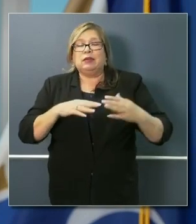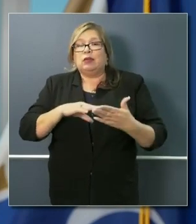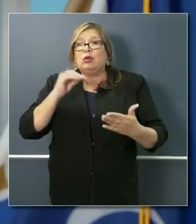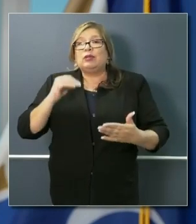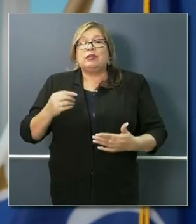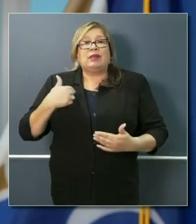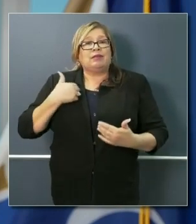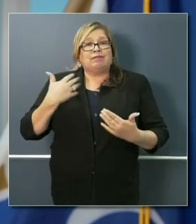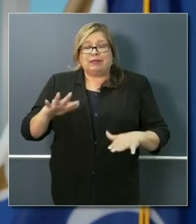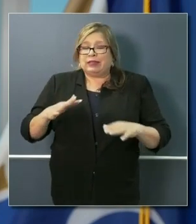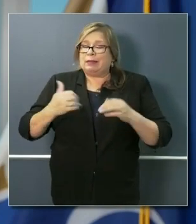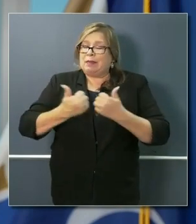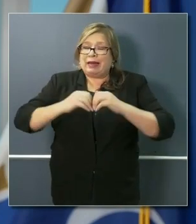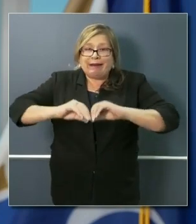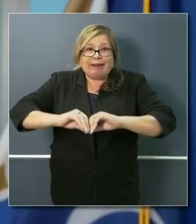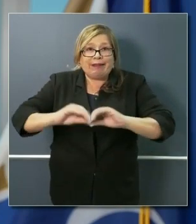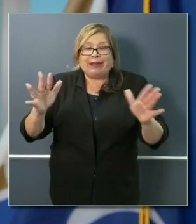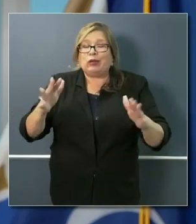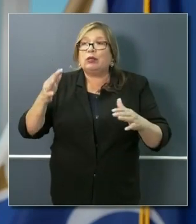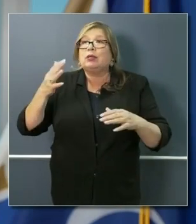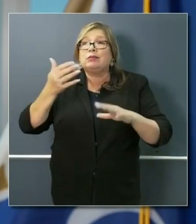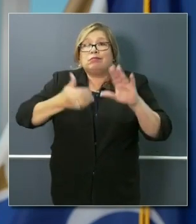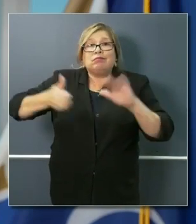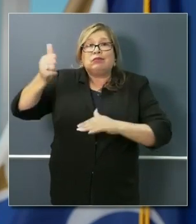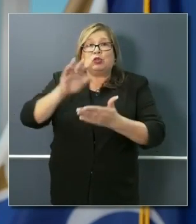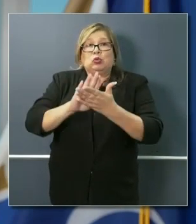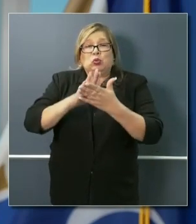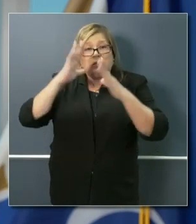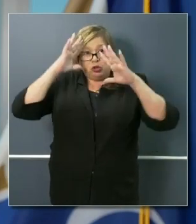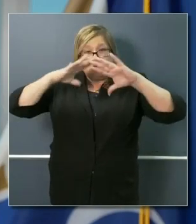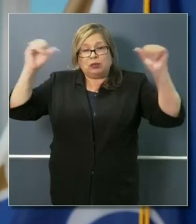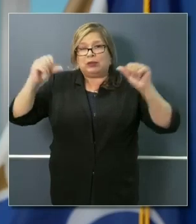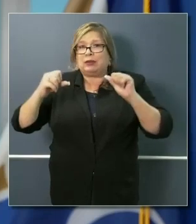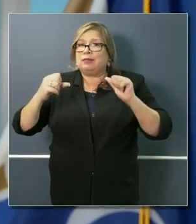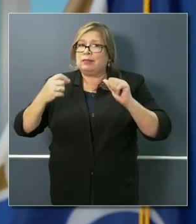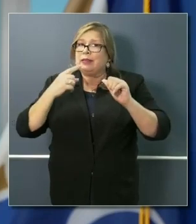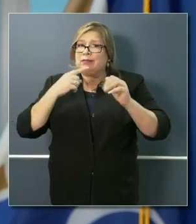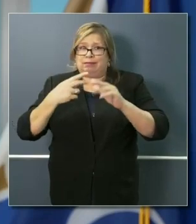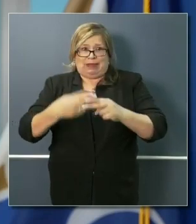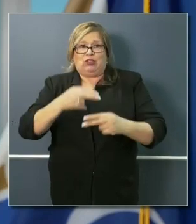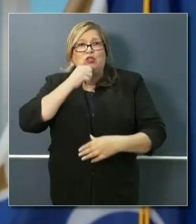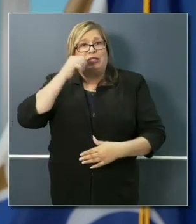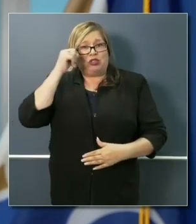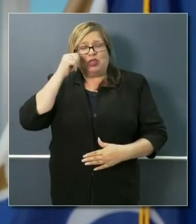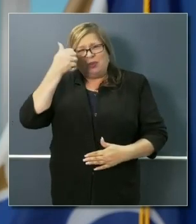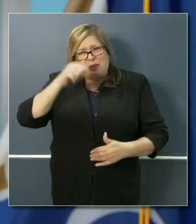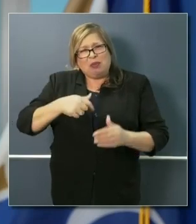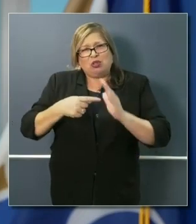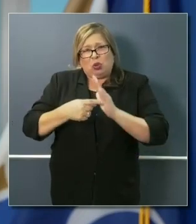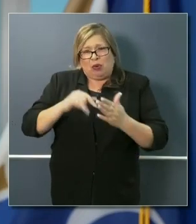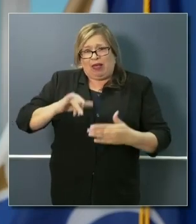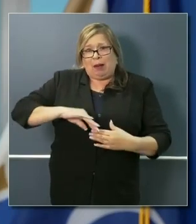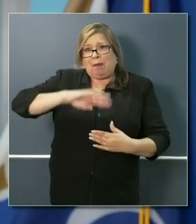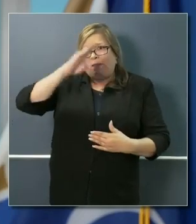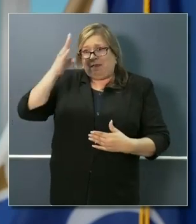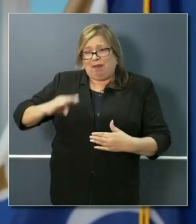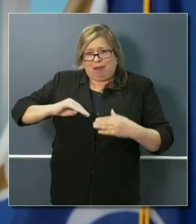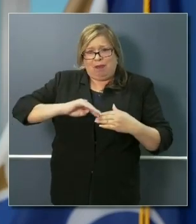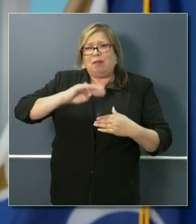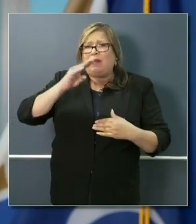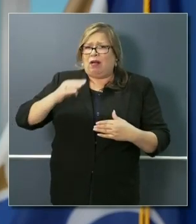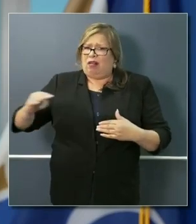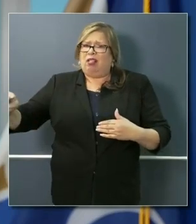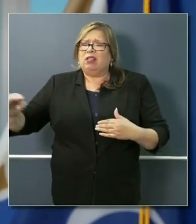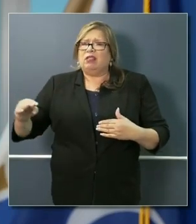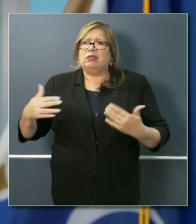can't be more clear about this. The modeling we provided yesterday, I think, provides more clarity in terms of where